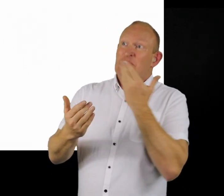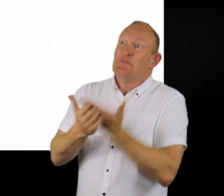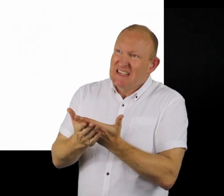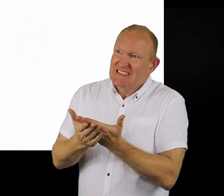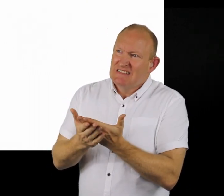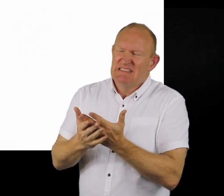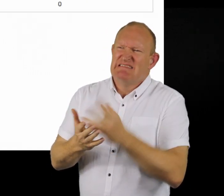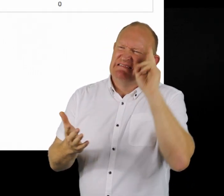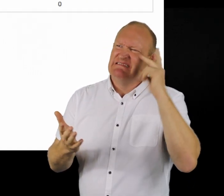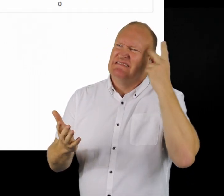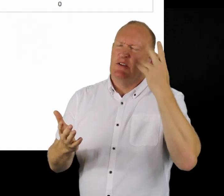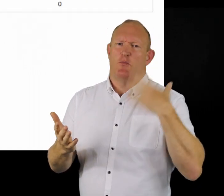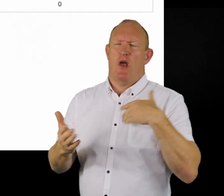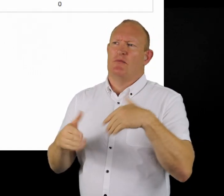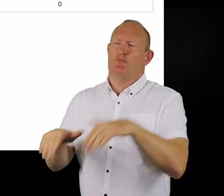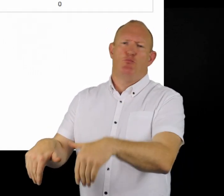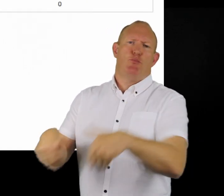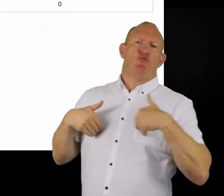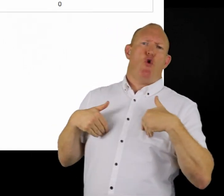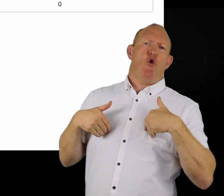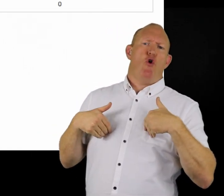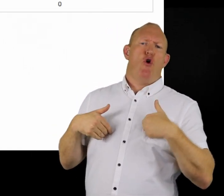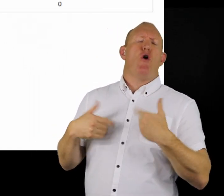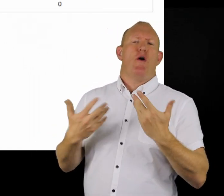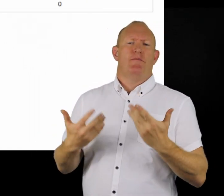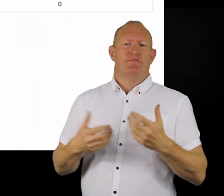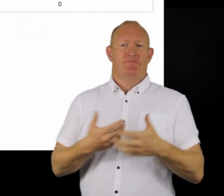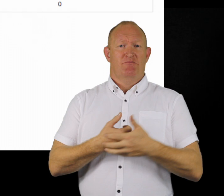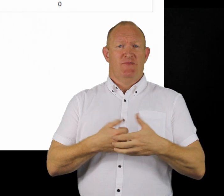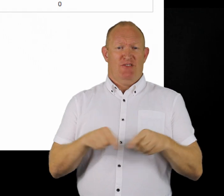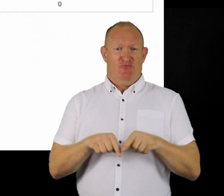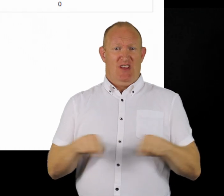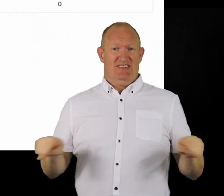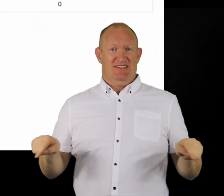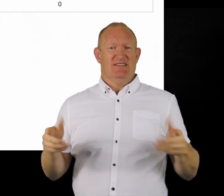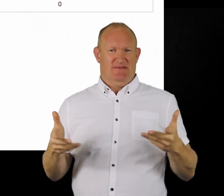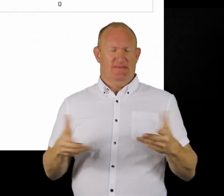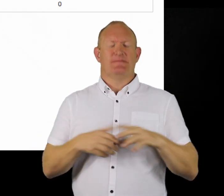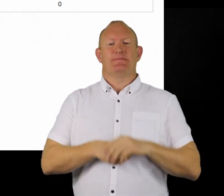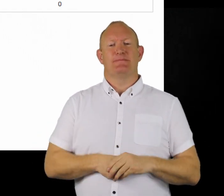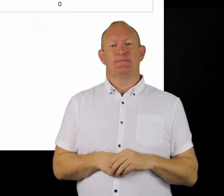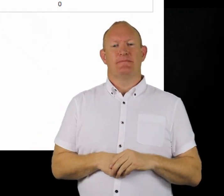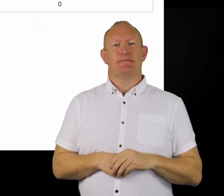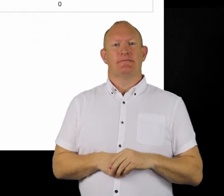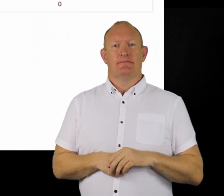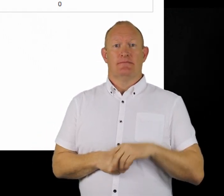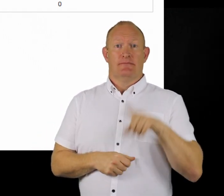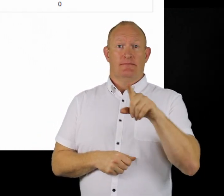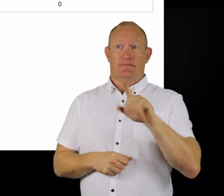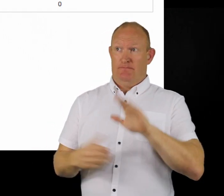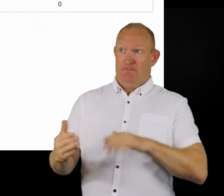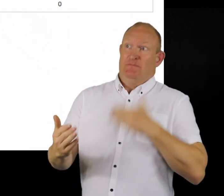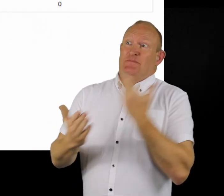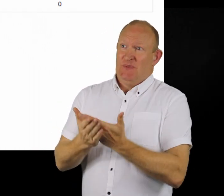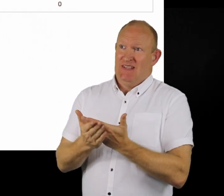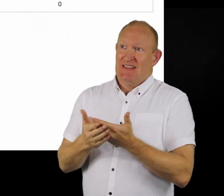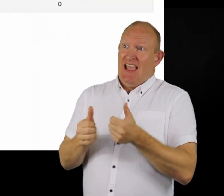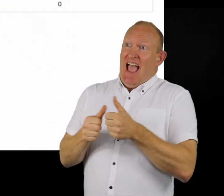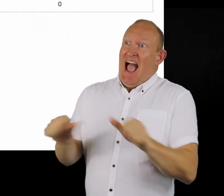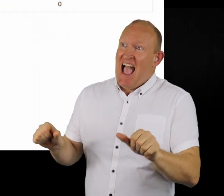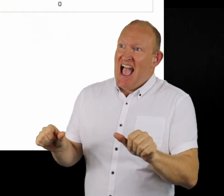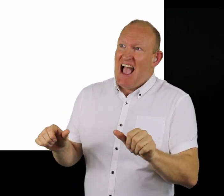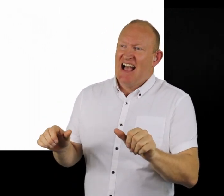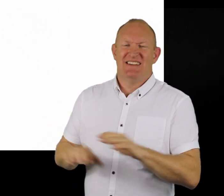tab is withdrawn bids. This tab displays properties you placed a bid for but have withdrawn.